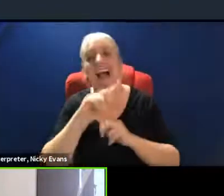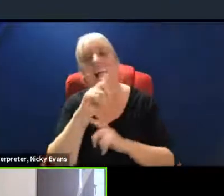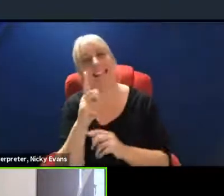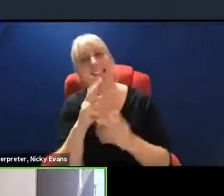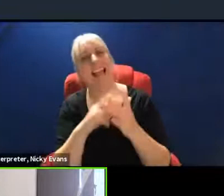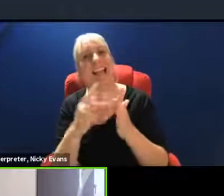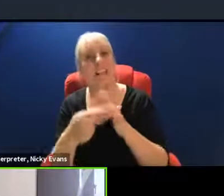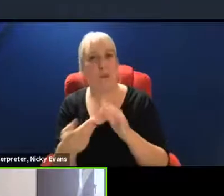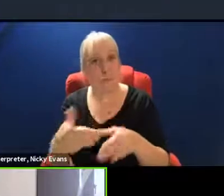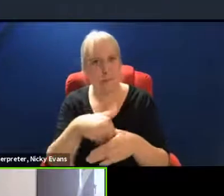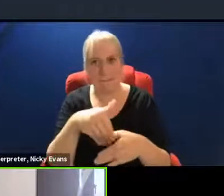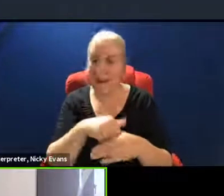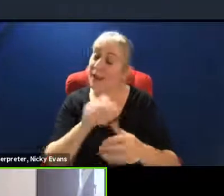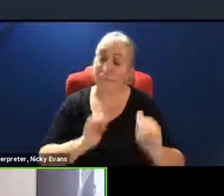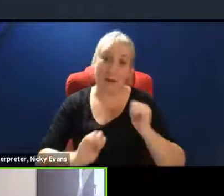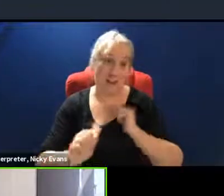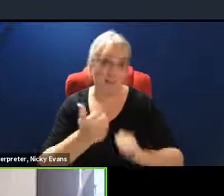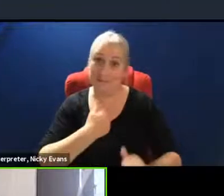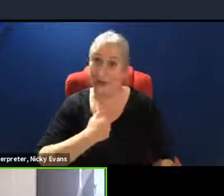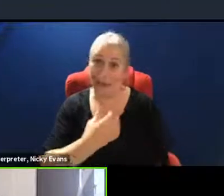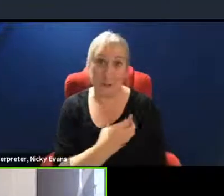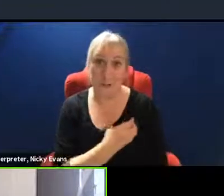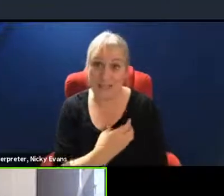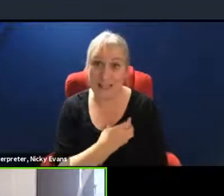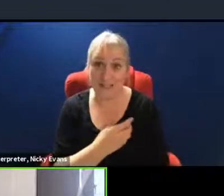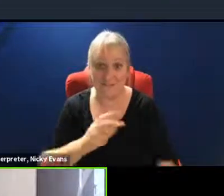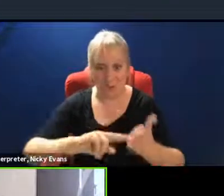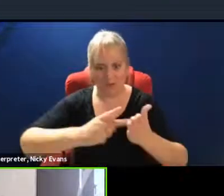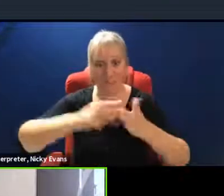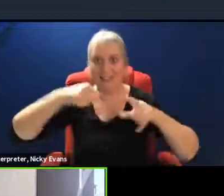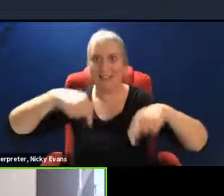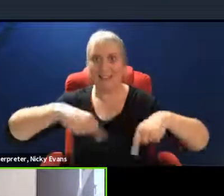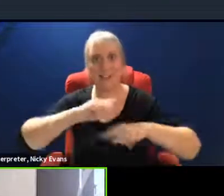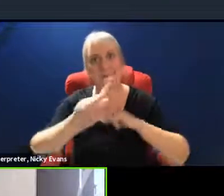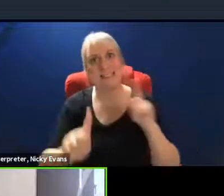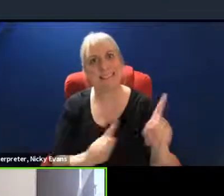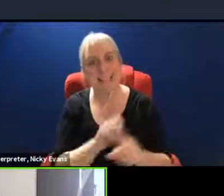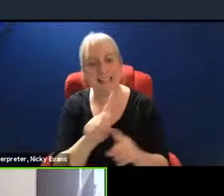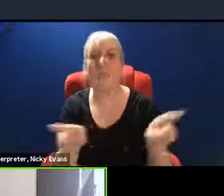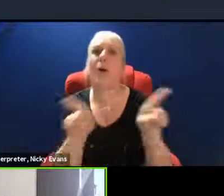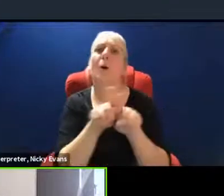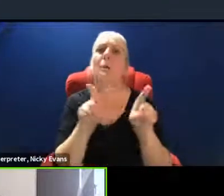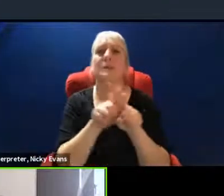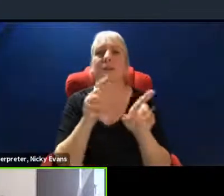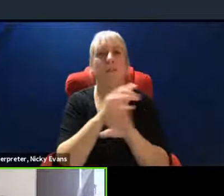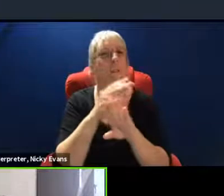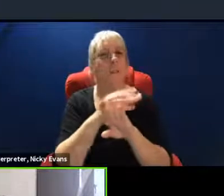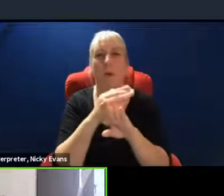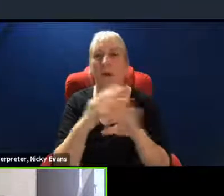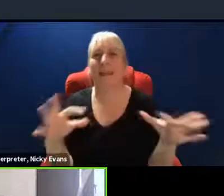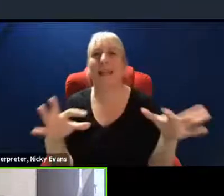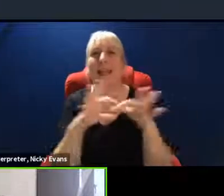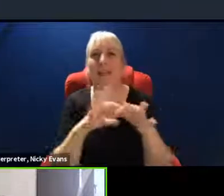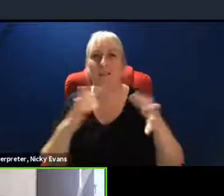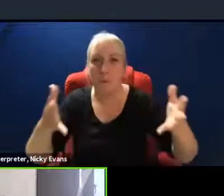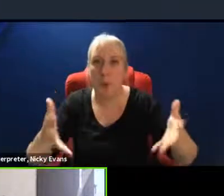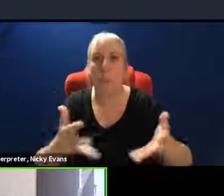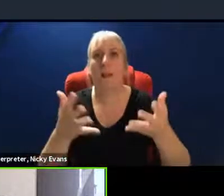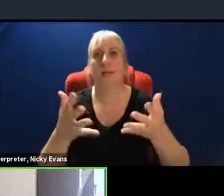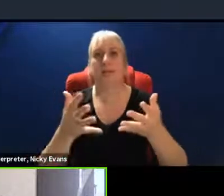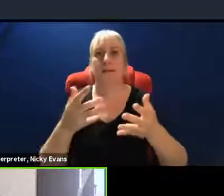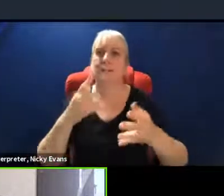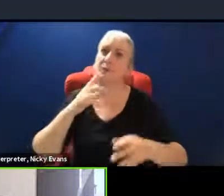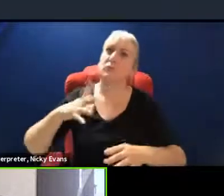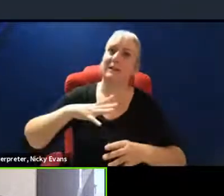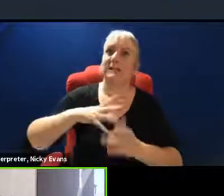proud of my union for organising this meeting and for the work that we're doing around mobilising for COP26